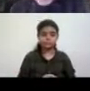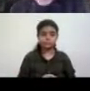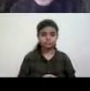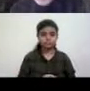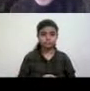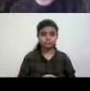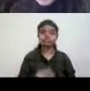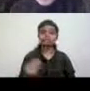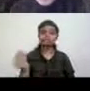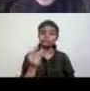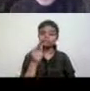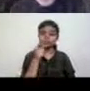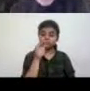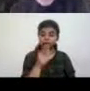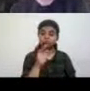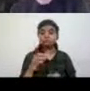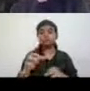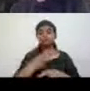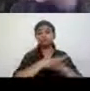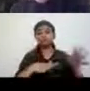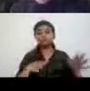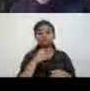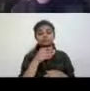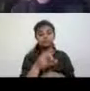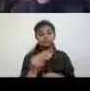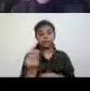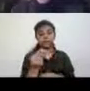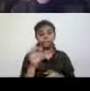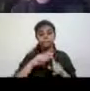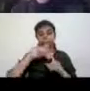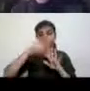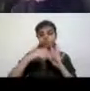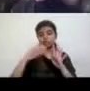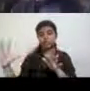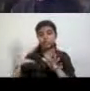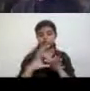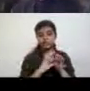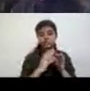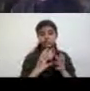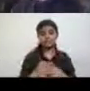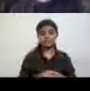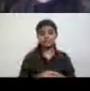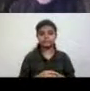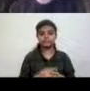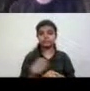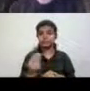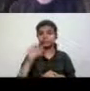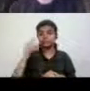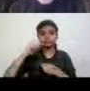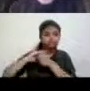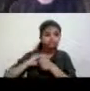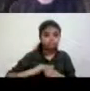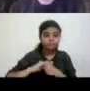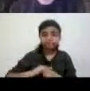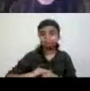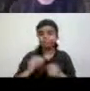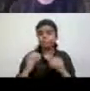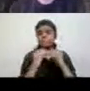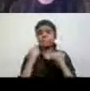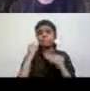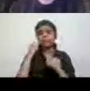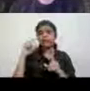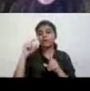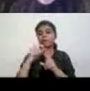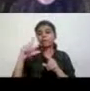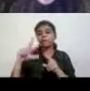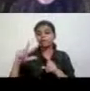a couple of organizations, the Icarus project, which, uh, is about, is about depression, bipolar depression. And